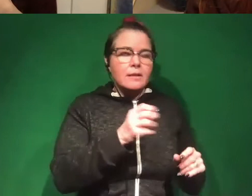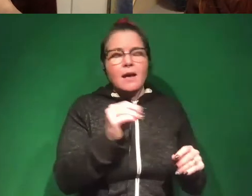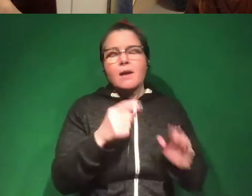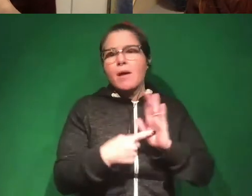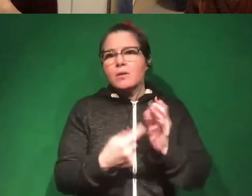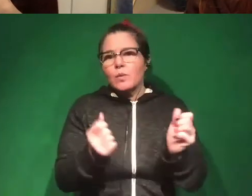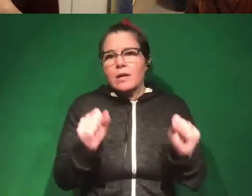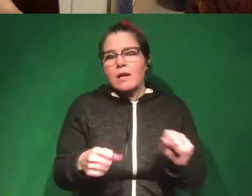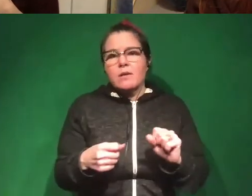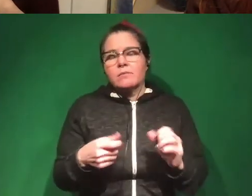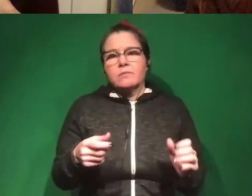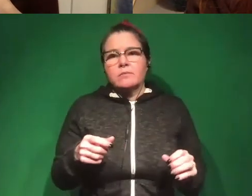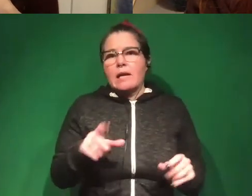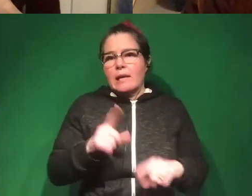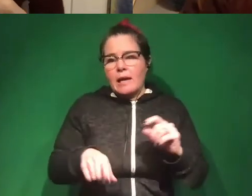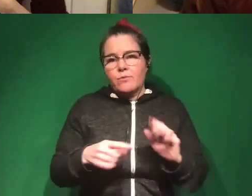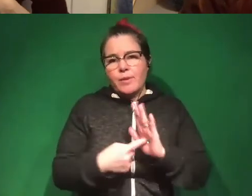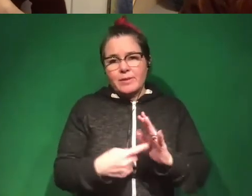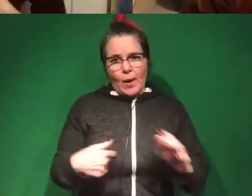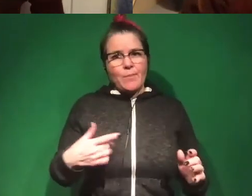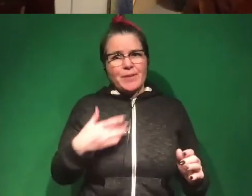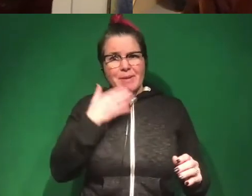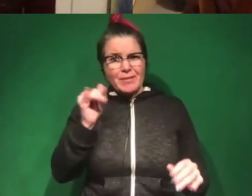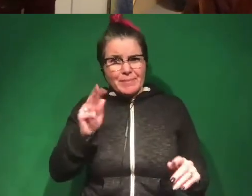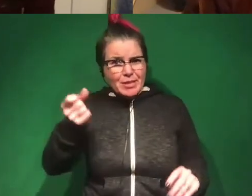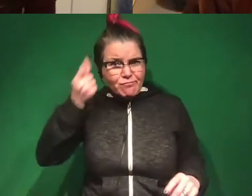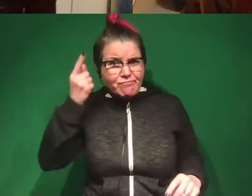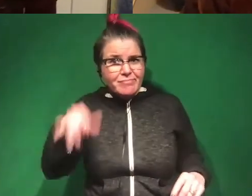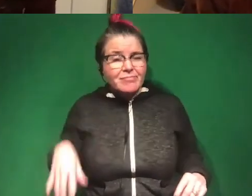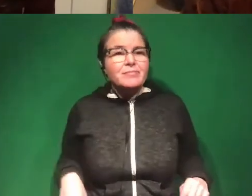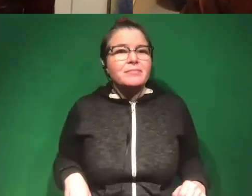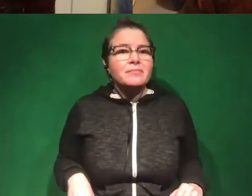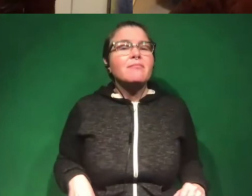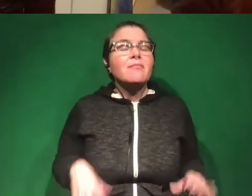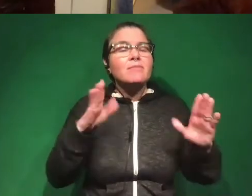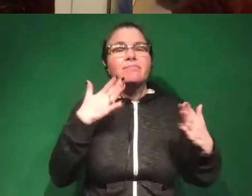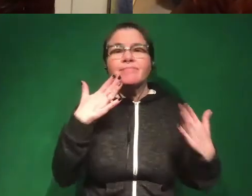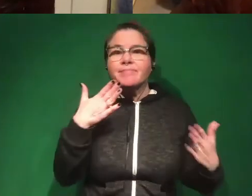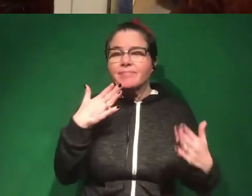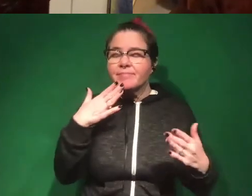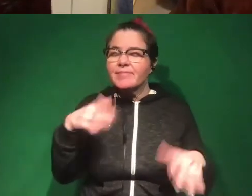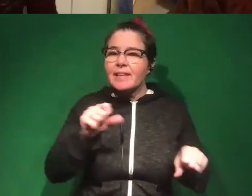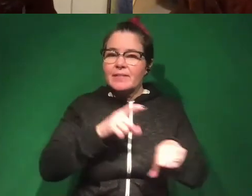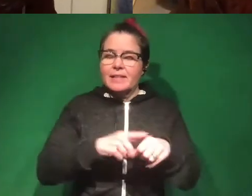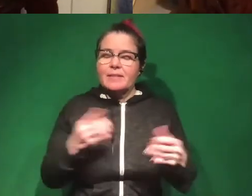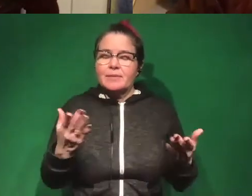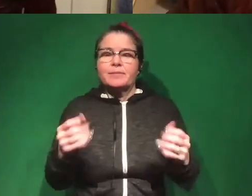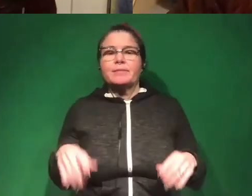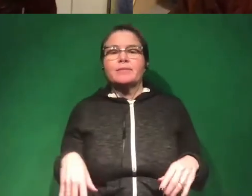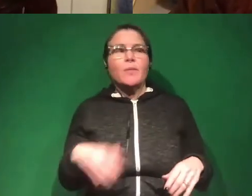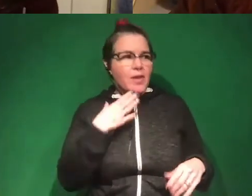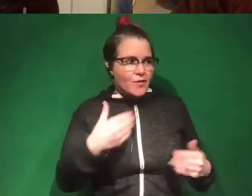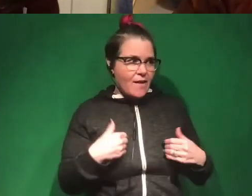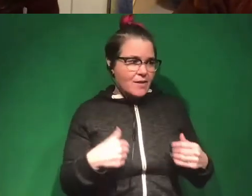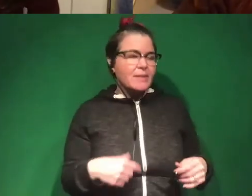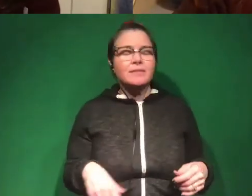just know that I would feel better. That sounds great. Yeah. Awesome. Well, thank you so much for taking the time to be with us today. Thank you for having me. Hopefully